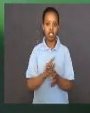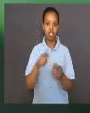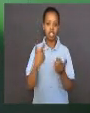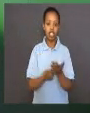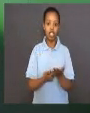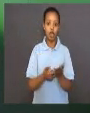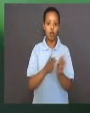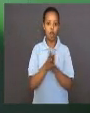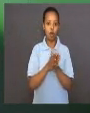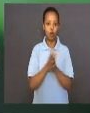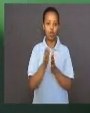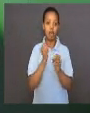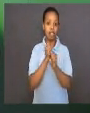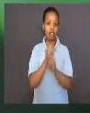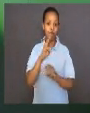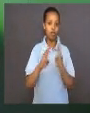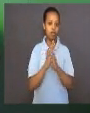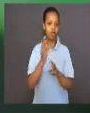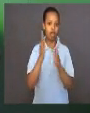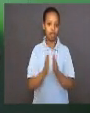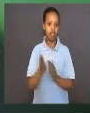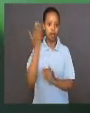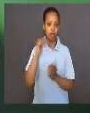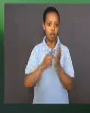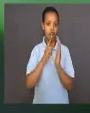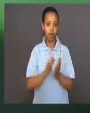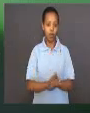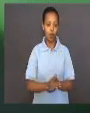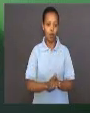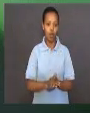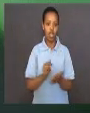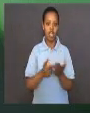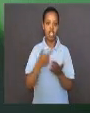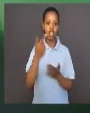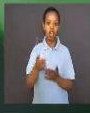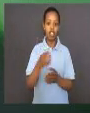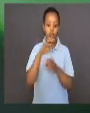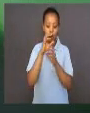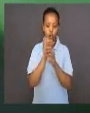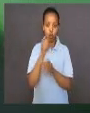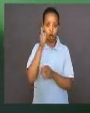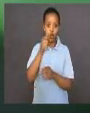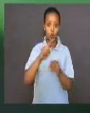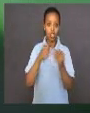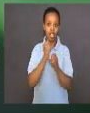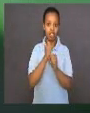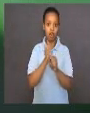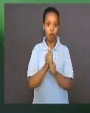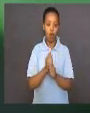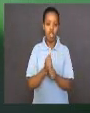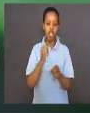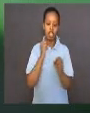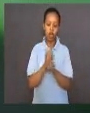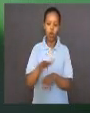scientist. He designed his microscope so he could see the quality of the